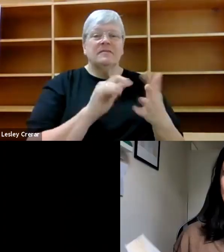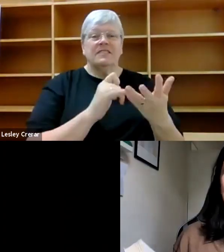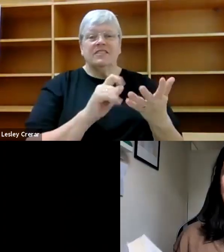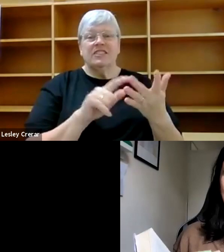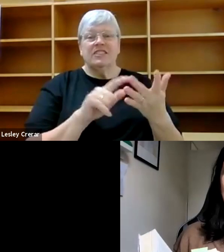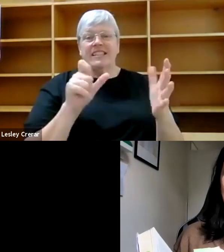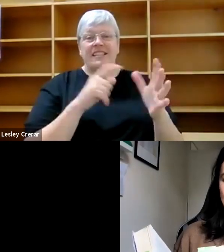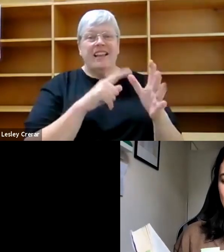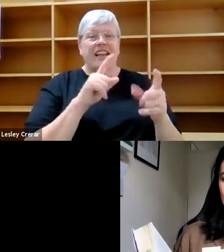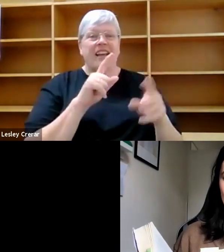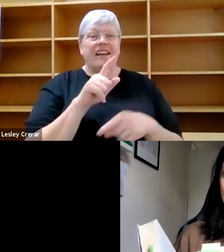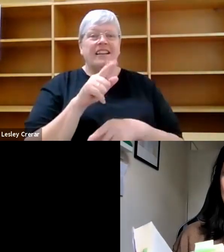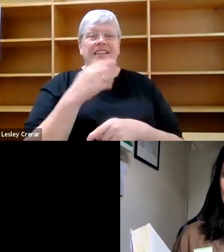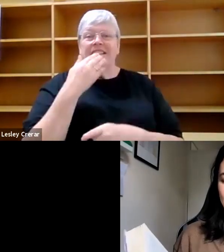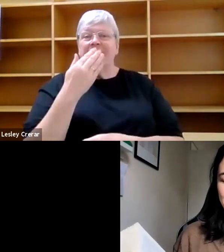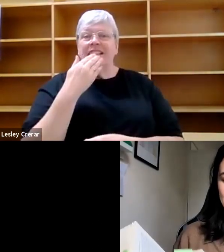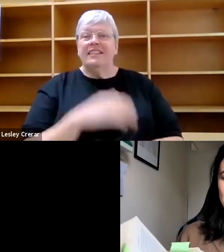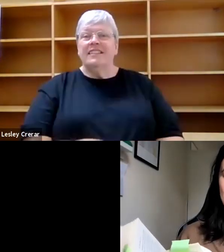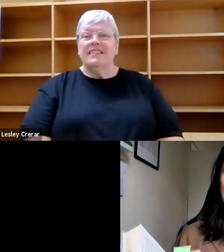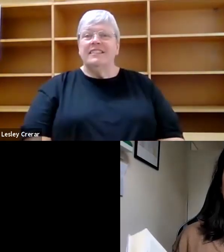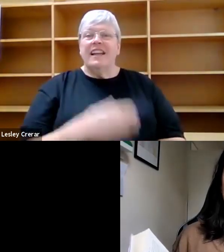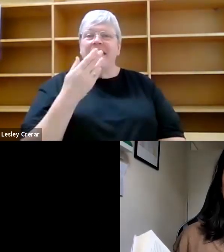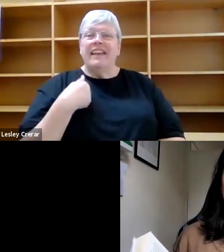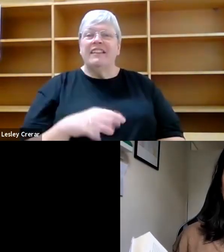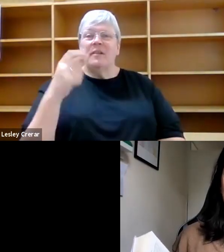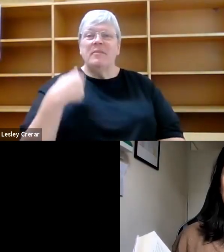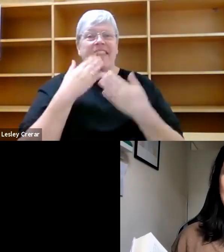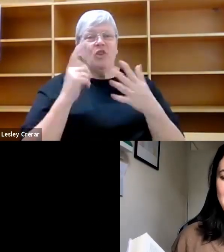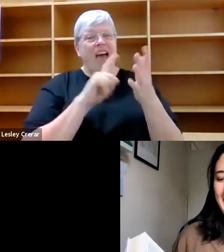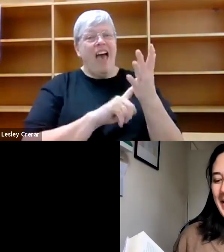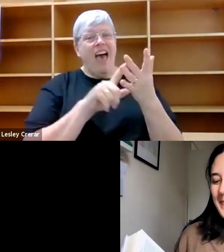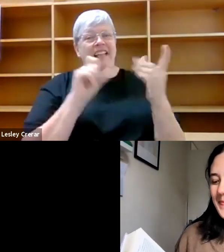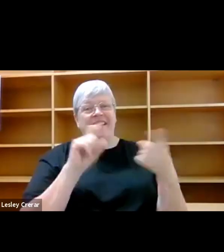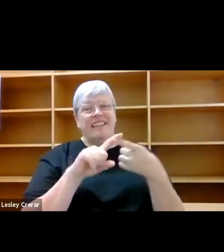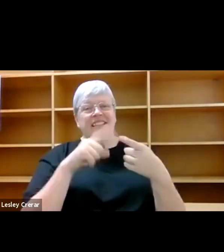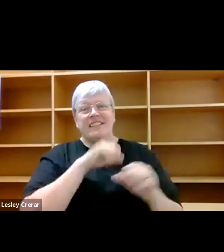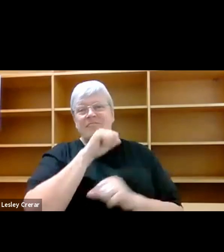Absolutely. Thank you, Hannah. Thanks for having me. And thank you, Alice, for such a lovely, lovely reading.